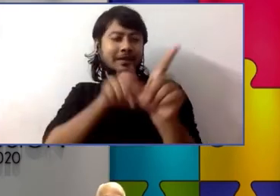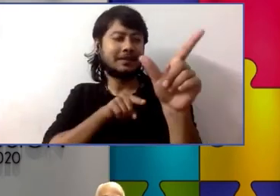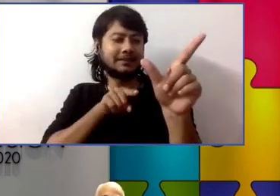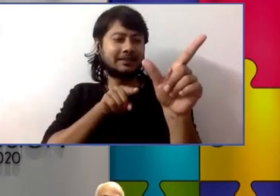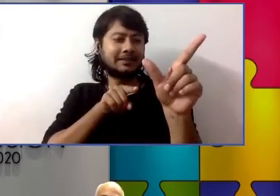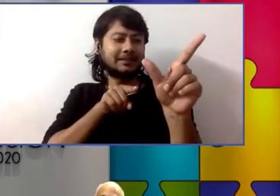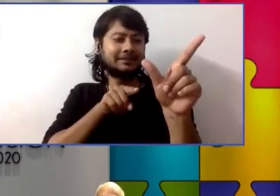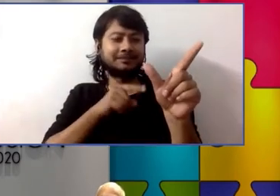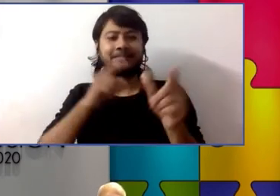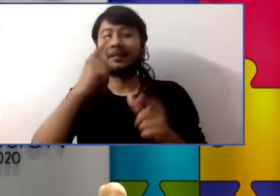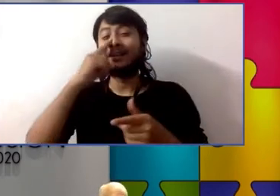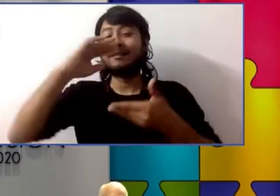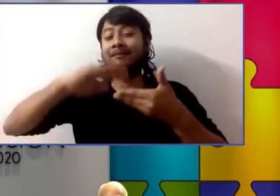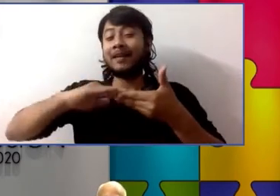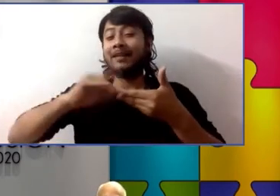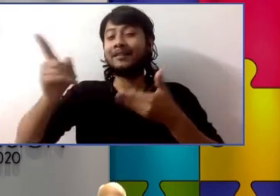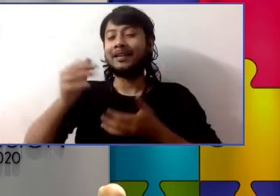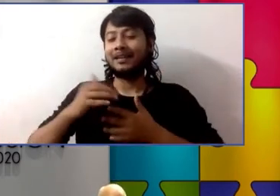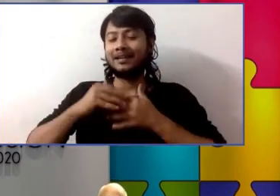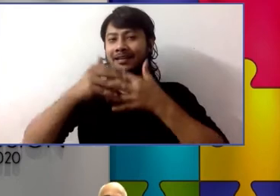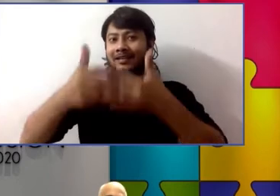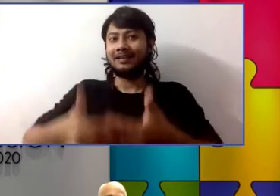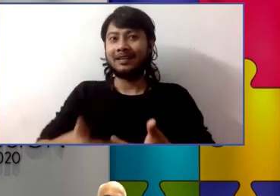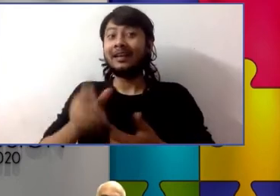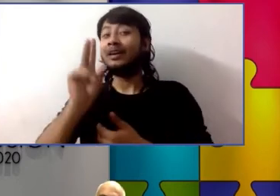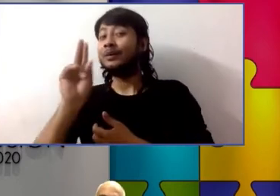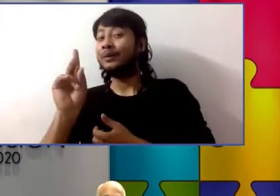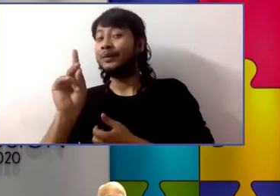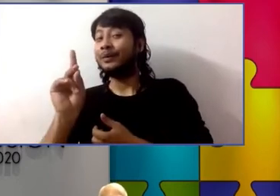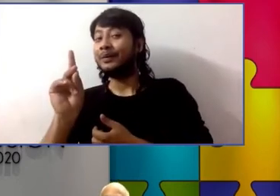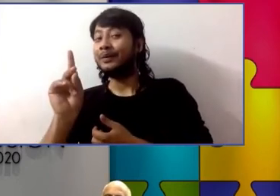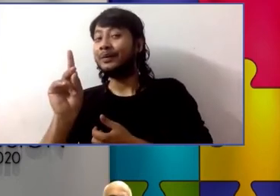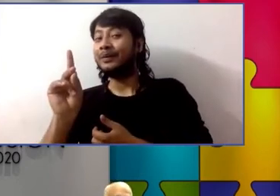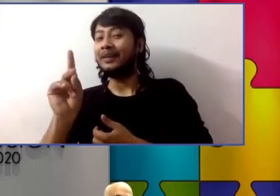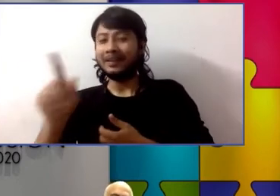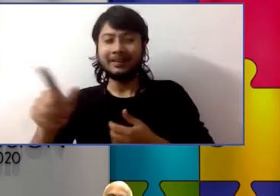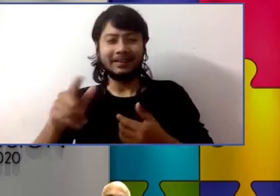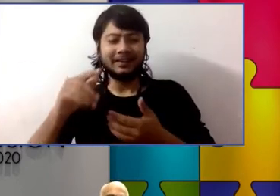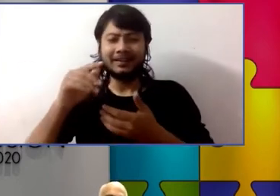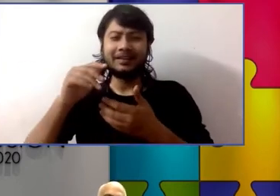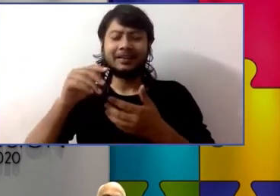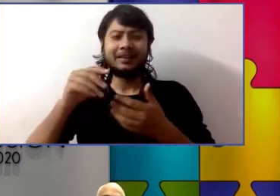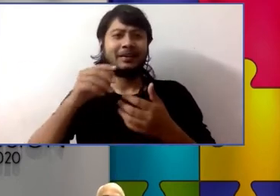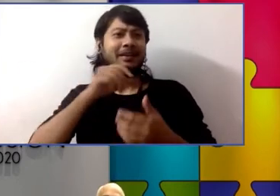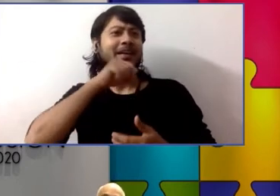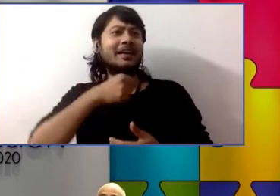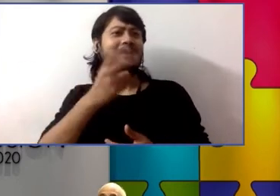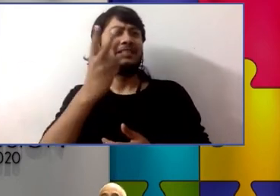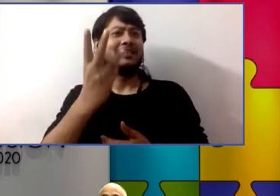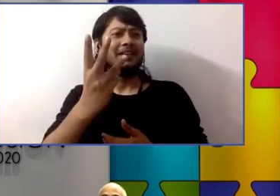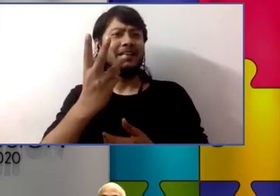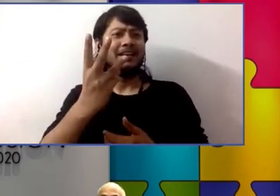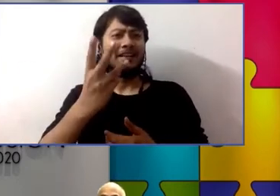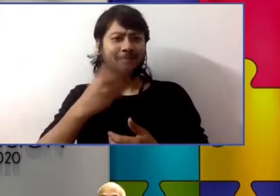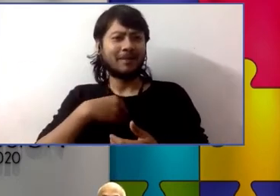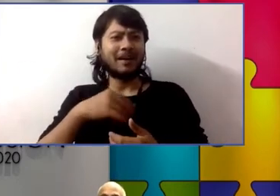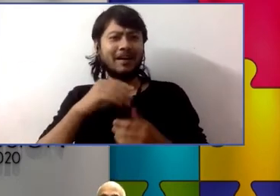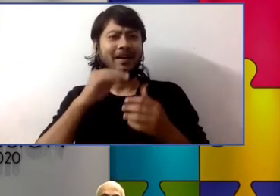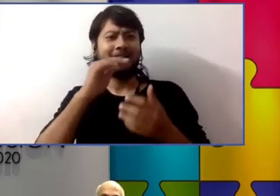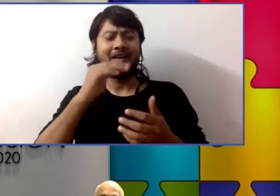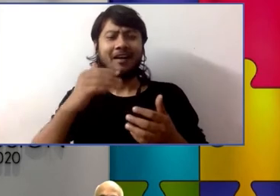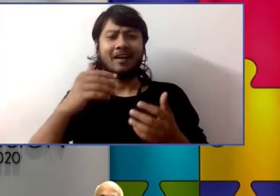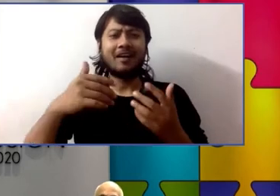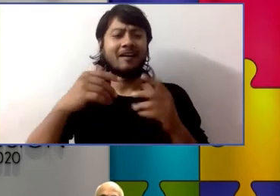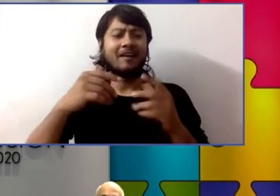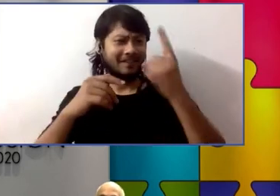child we had Isaiah a three-year-old who was running all over the beach very active talking energetic and we were looking forward to having that second